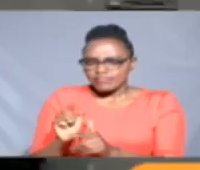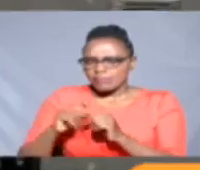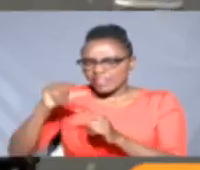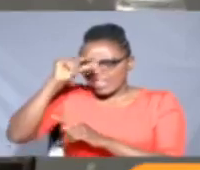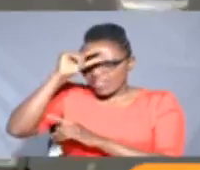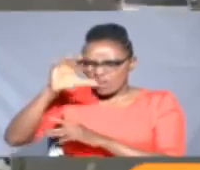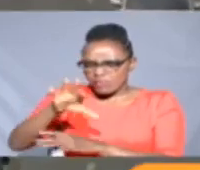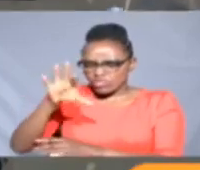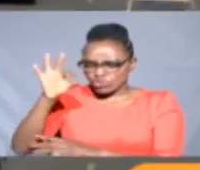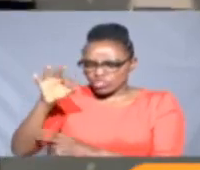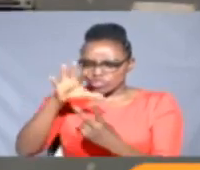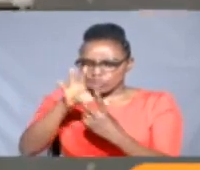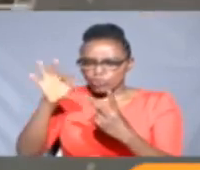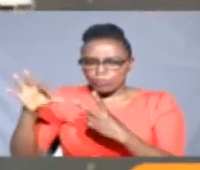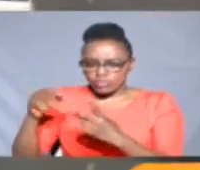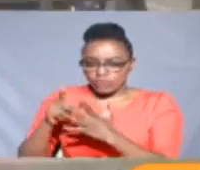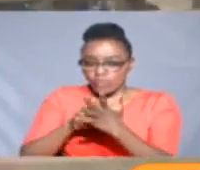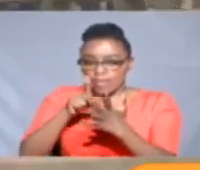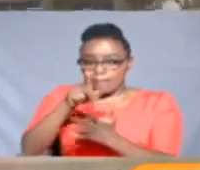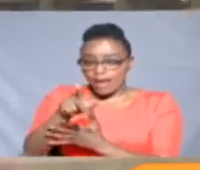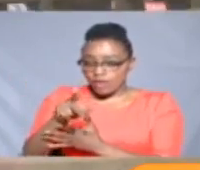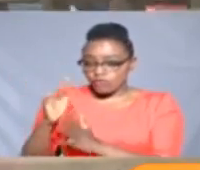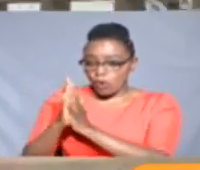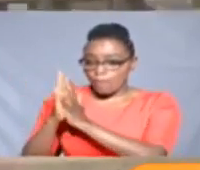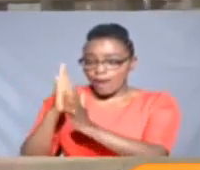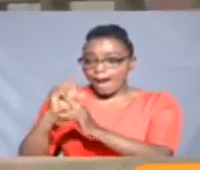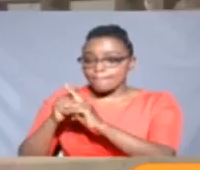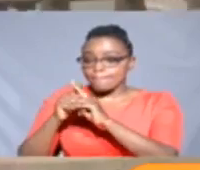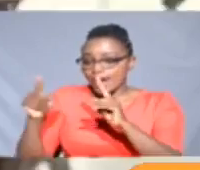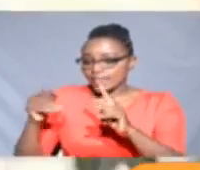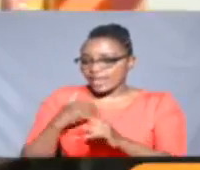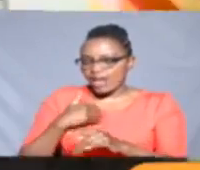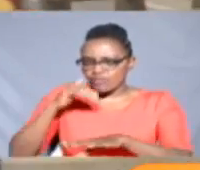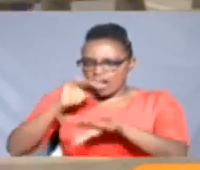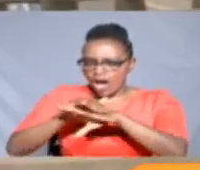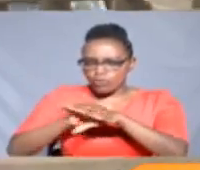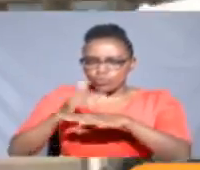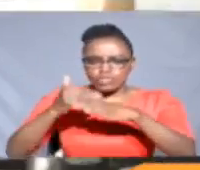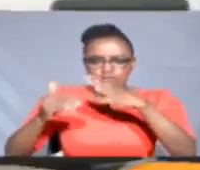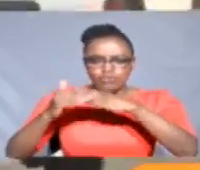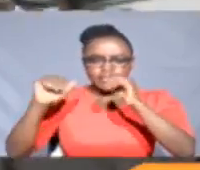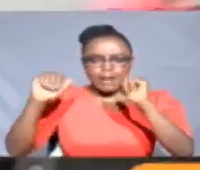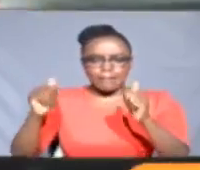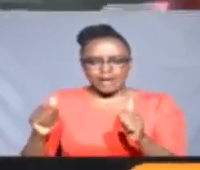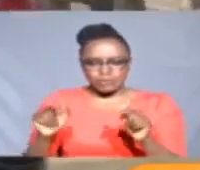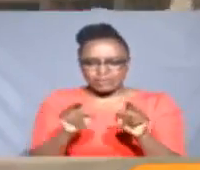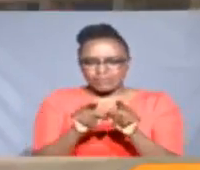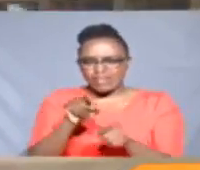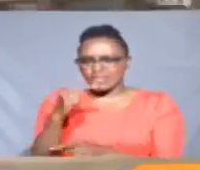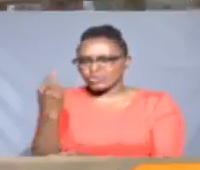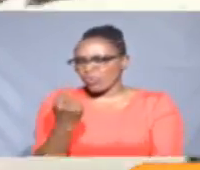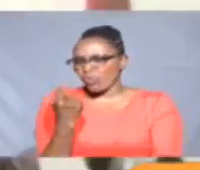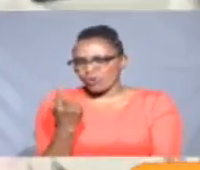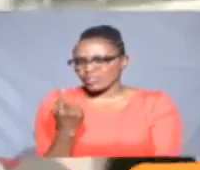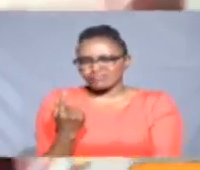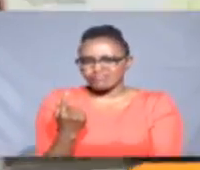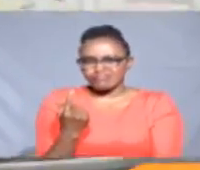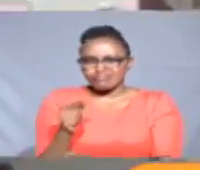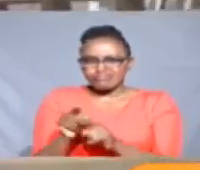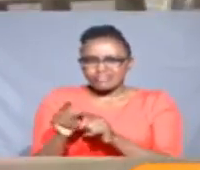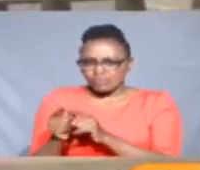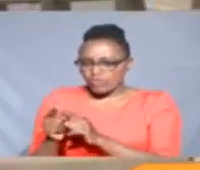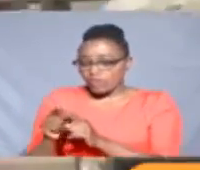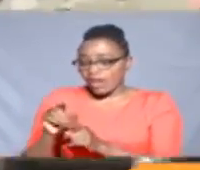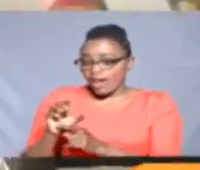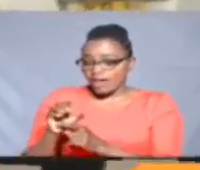government's choice to prioritize the purchase of buses without putting a proper infrastructure is a proverbial equivalent to